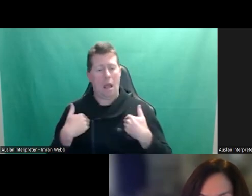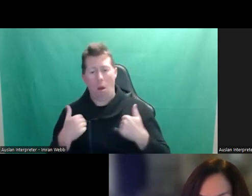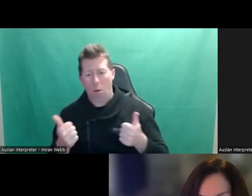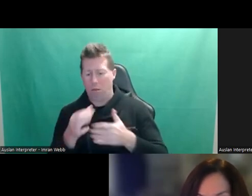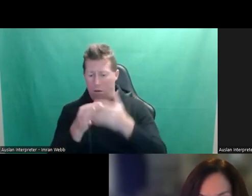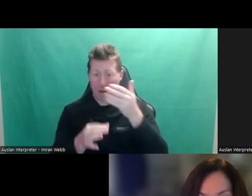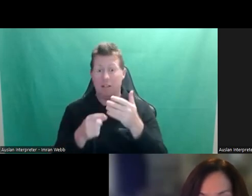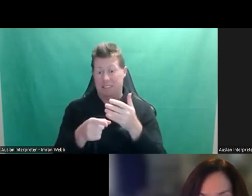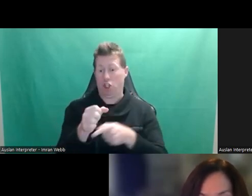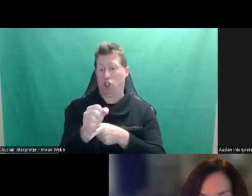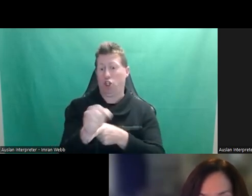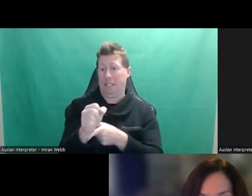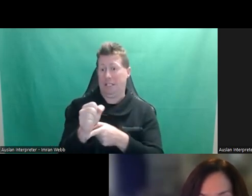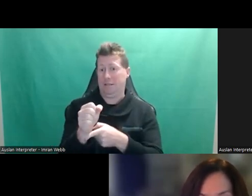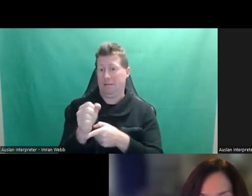consent.